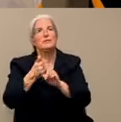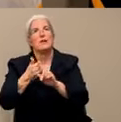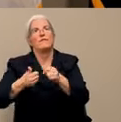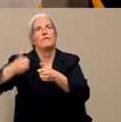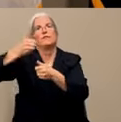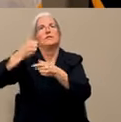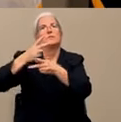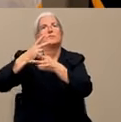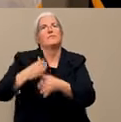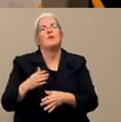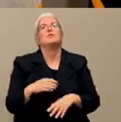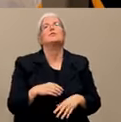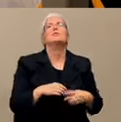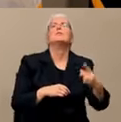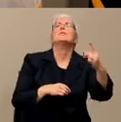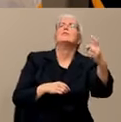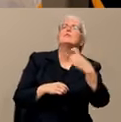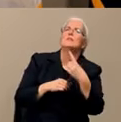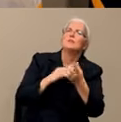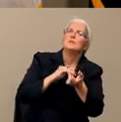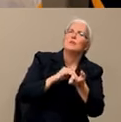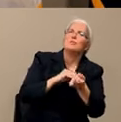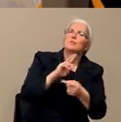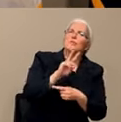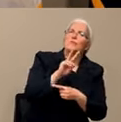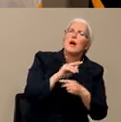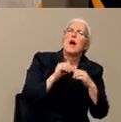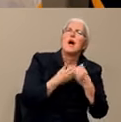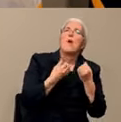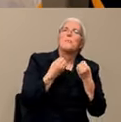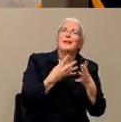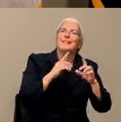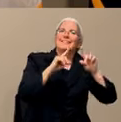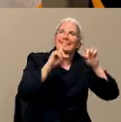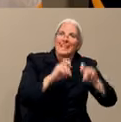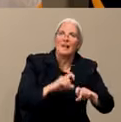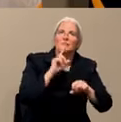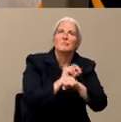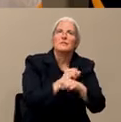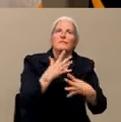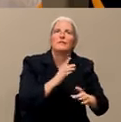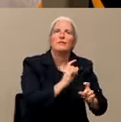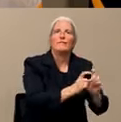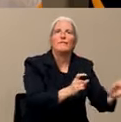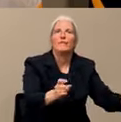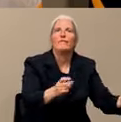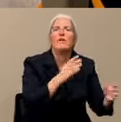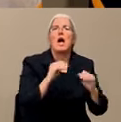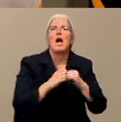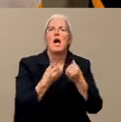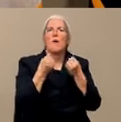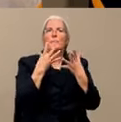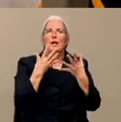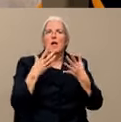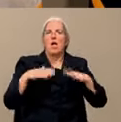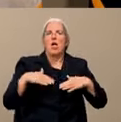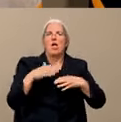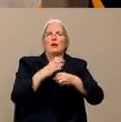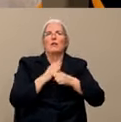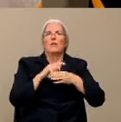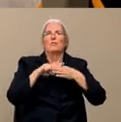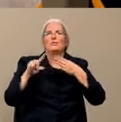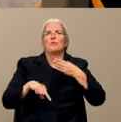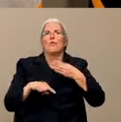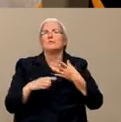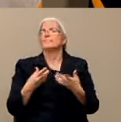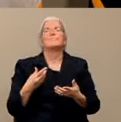and how many are pending? So we don't have all those data. When testing